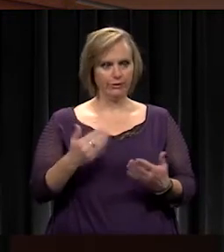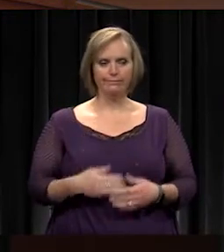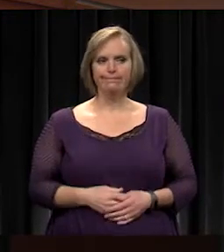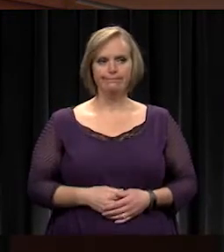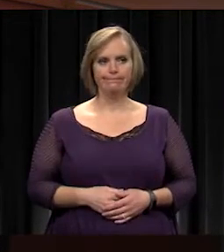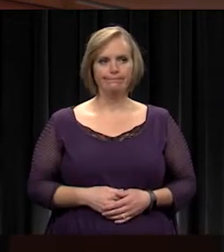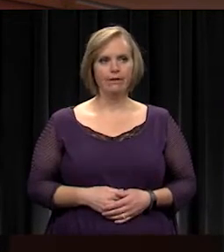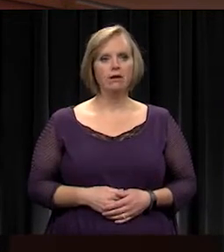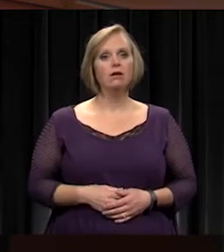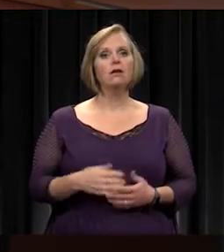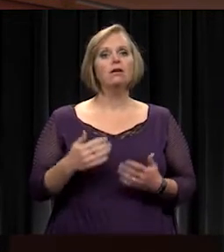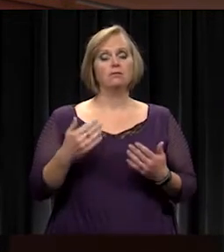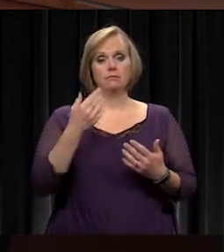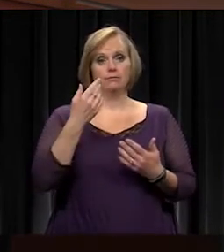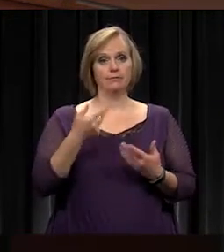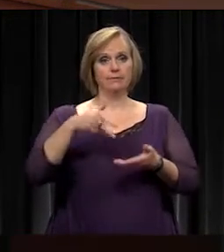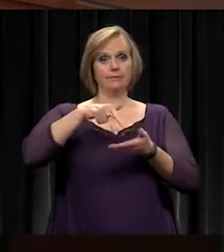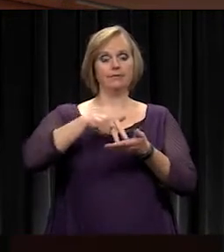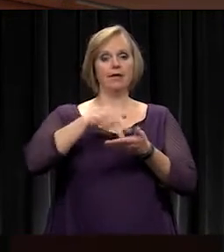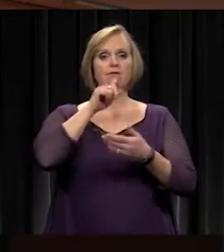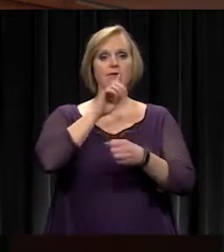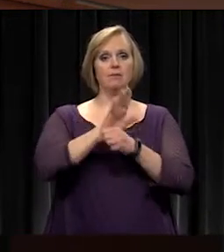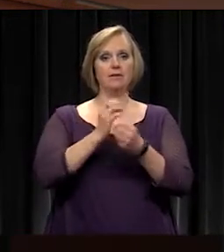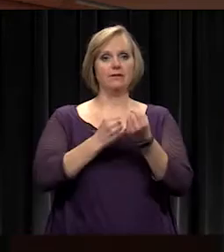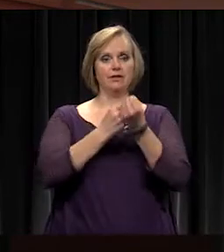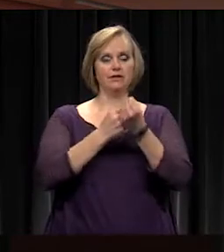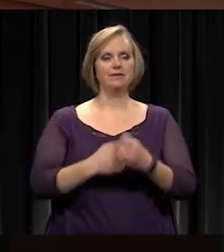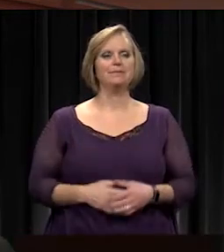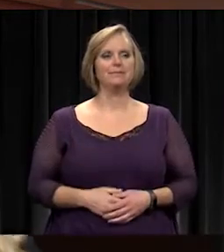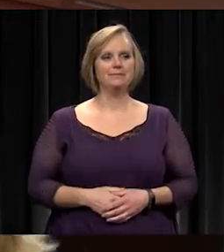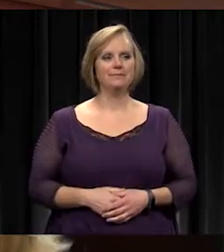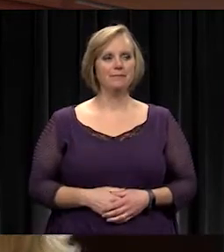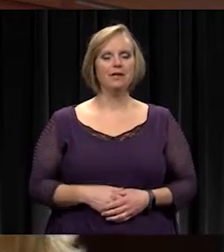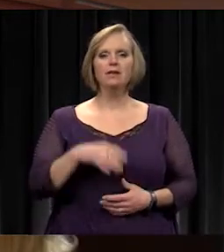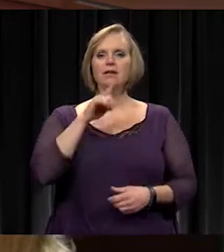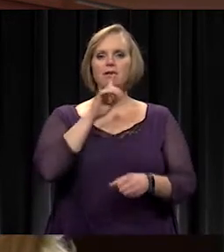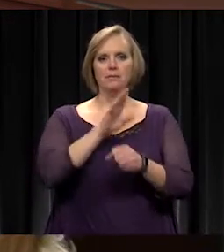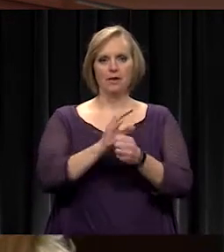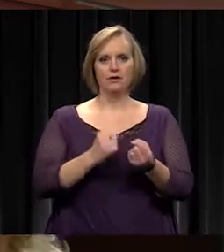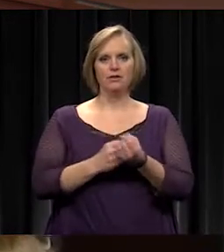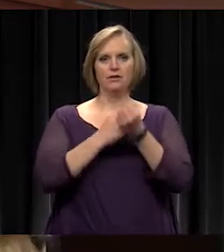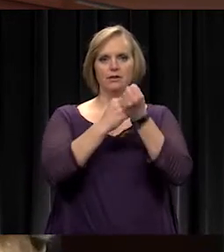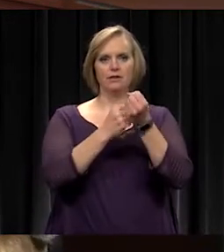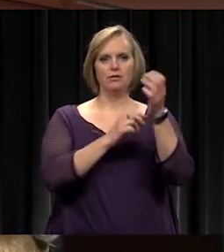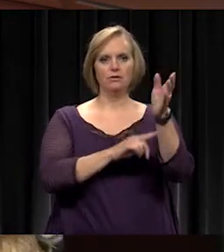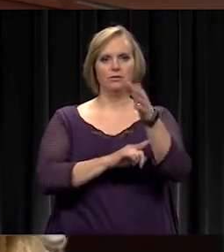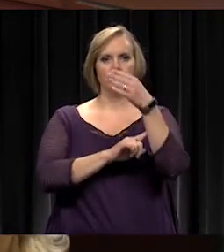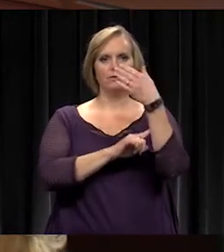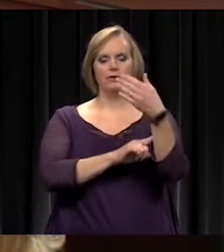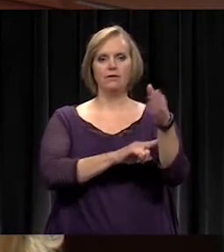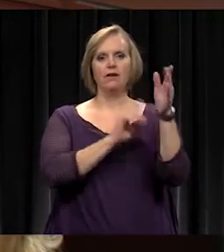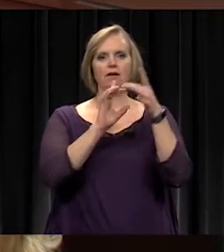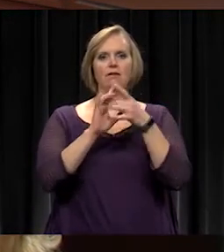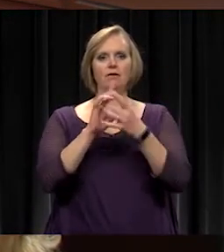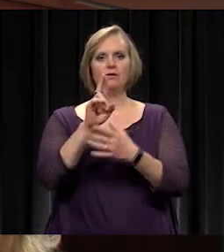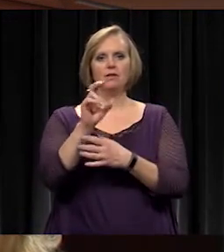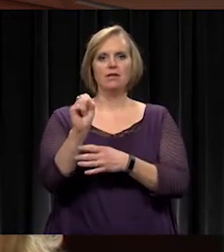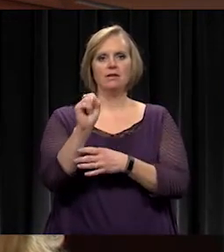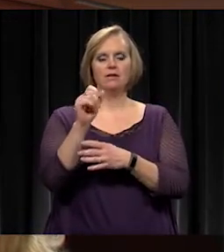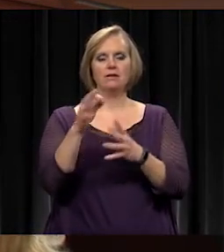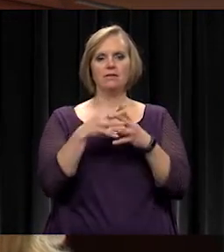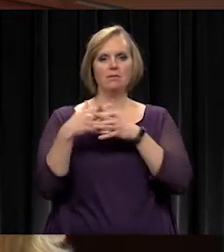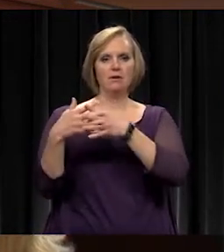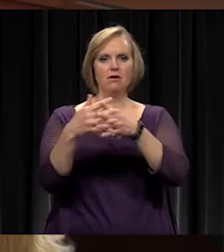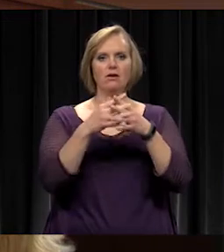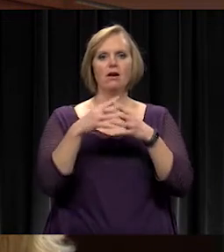Will you all join me for the Pledge of Allegiance, please? Pledge of Allegiance to the flag of the United States of America,